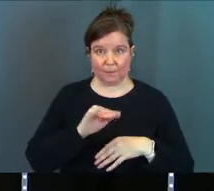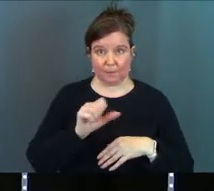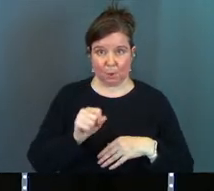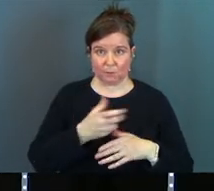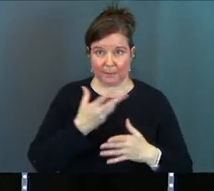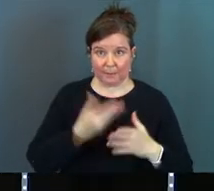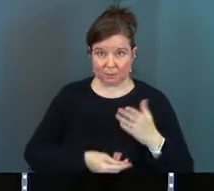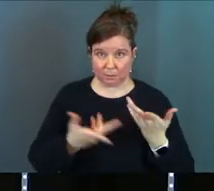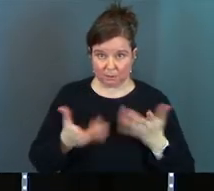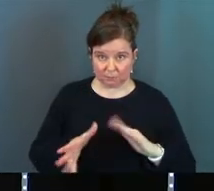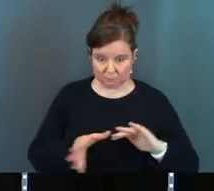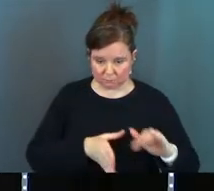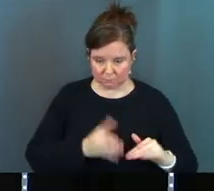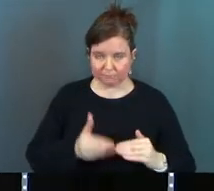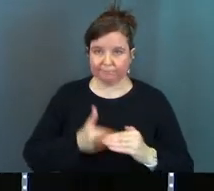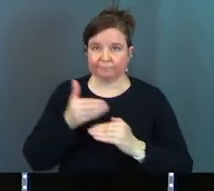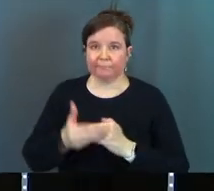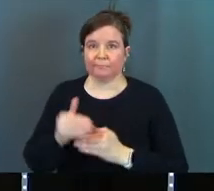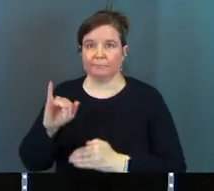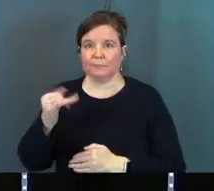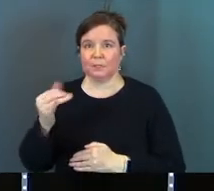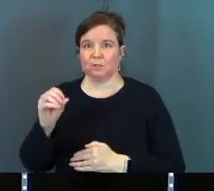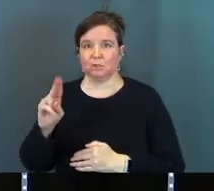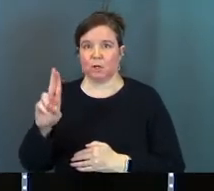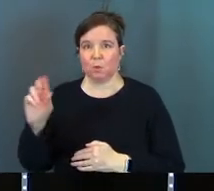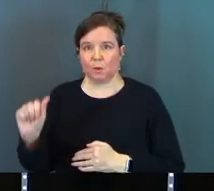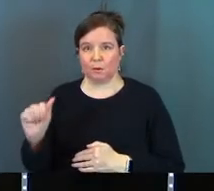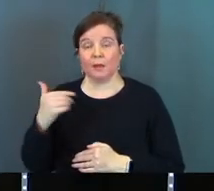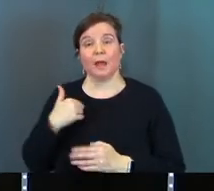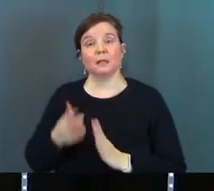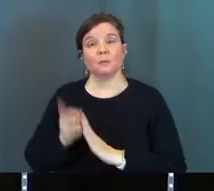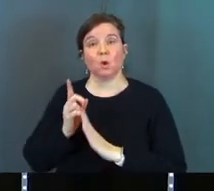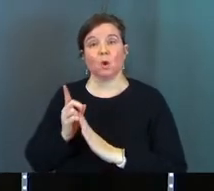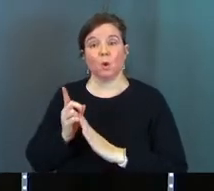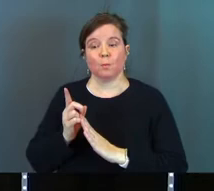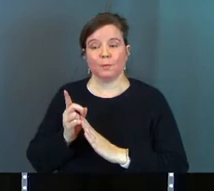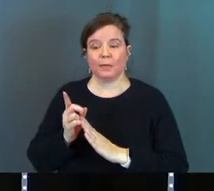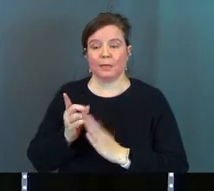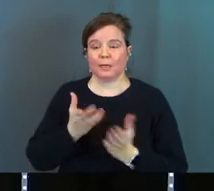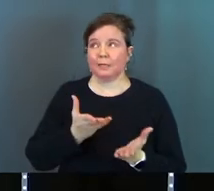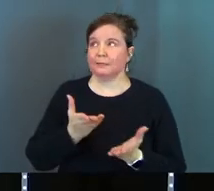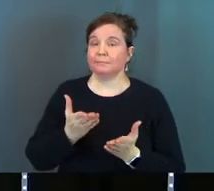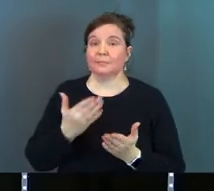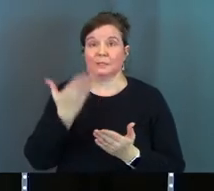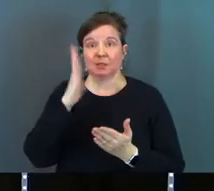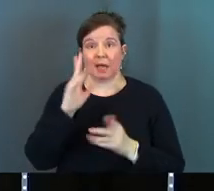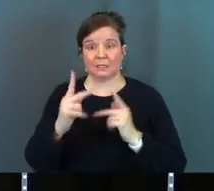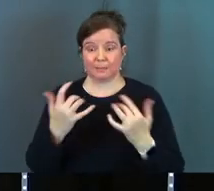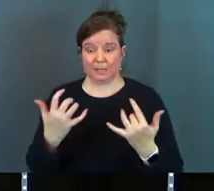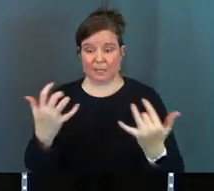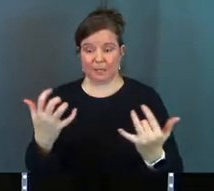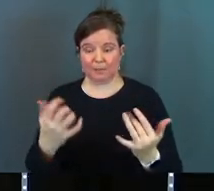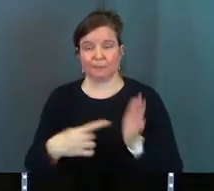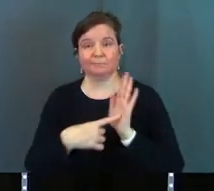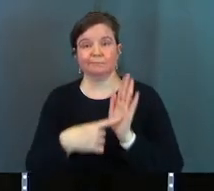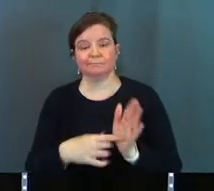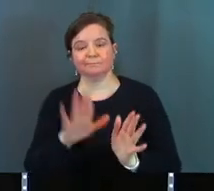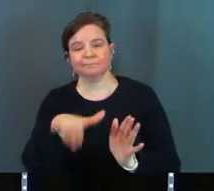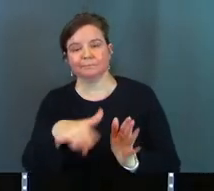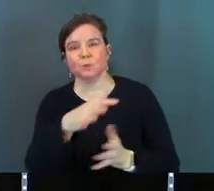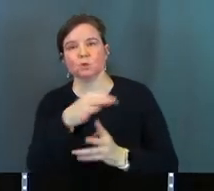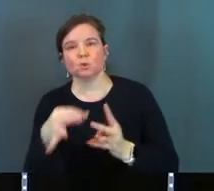had passed away. And Joshua has this moment where he comes and he presents to God's people a clear choice.